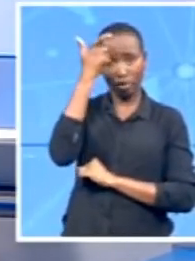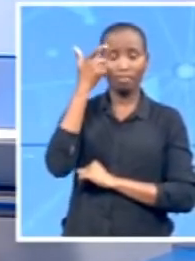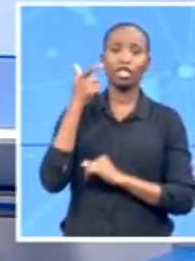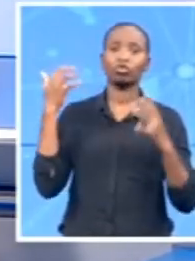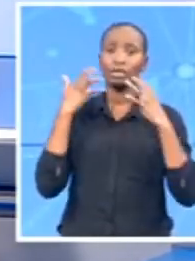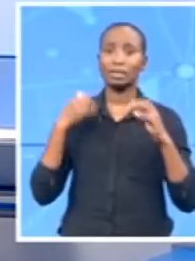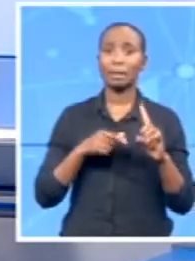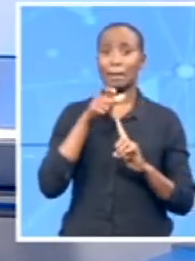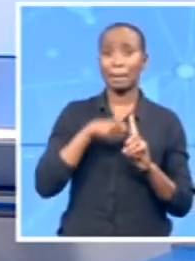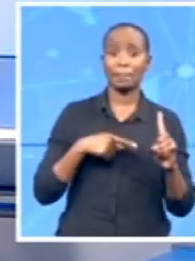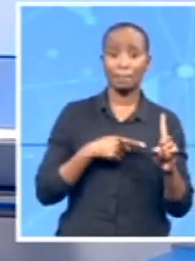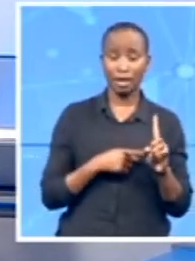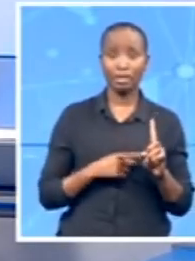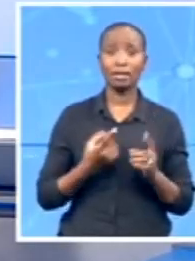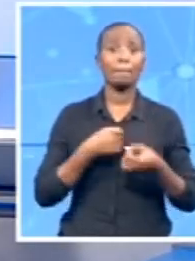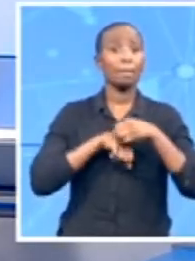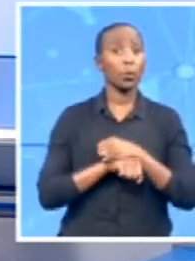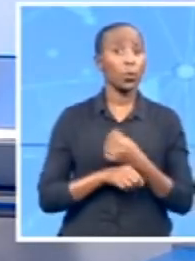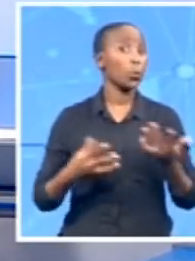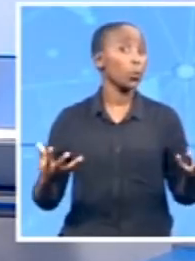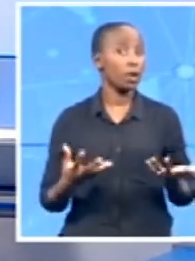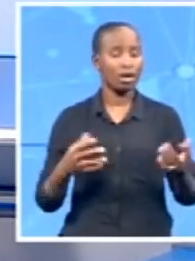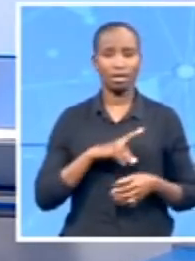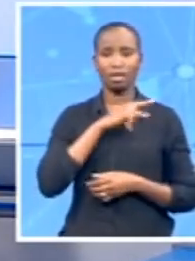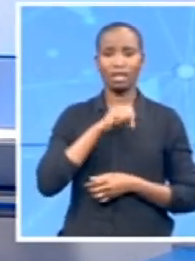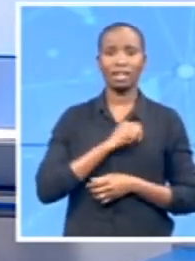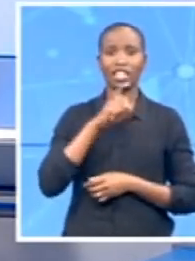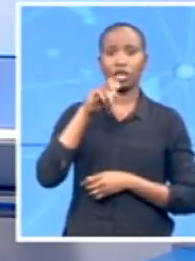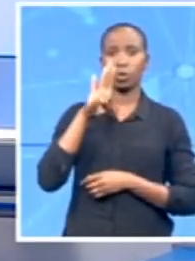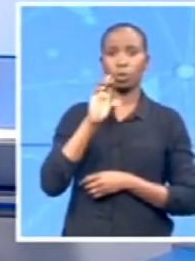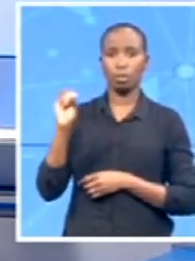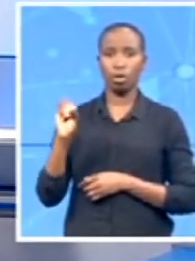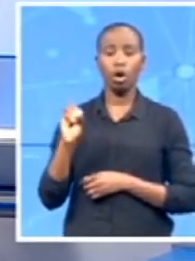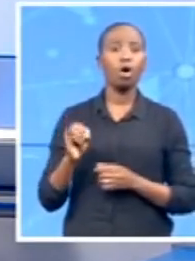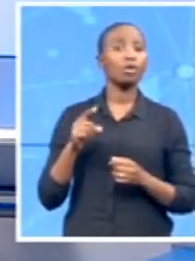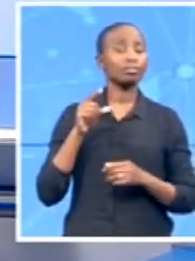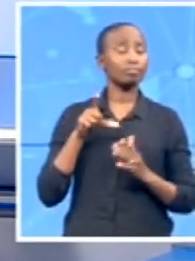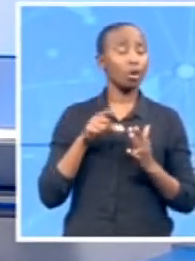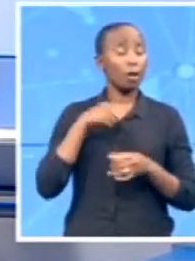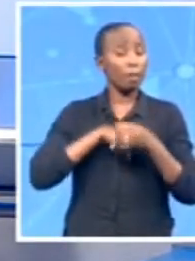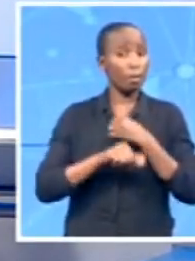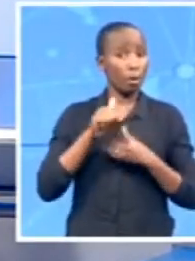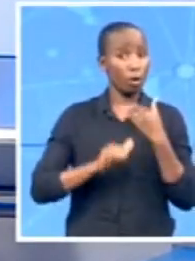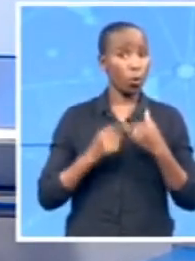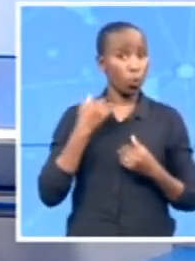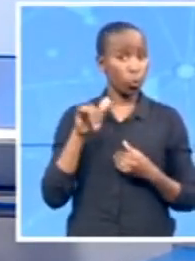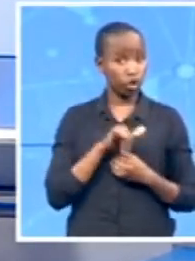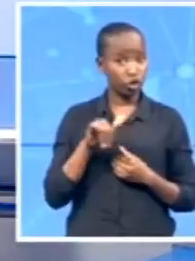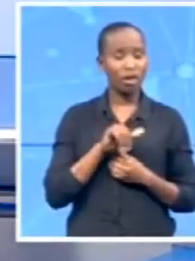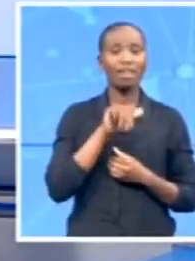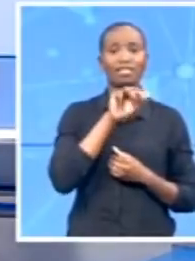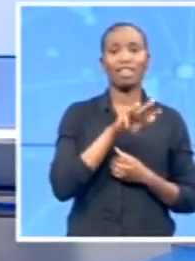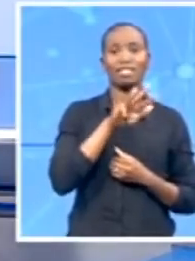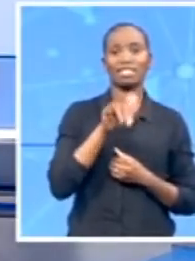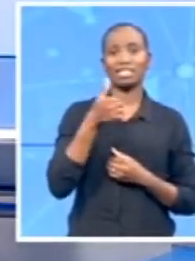Ikaupo in Guazuru Natal on the 4th of May in 1960. He has served in various courts including the Labor and